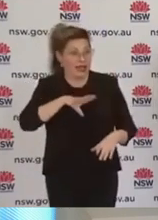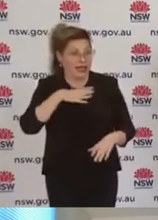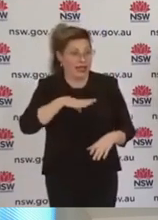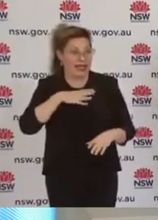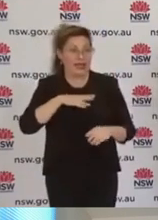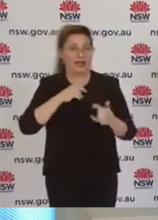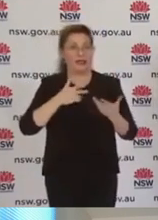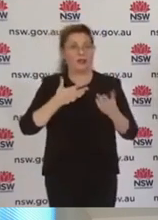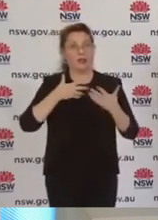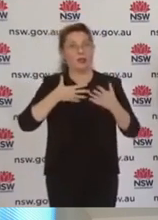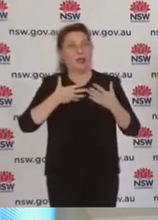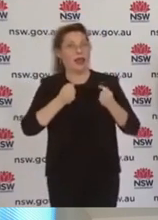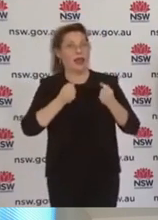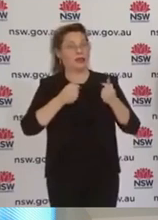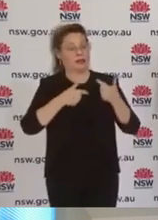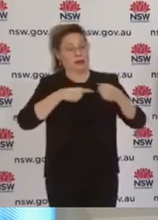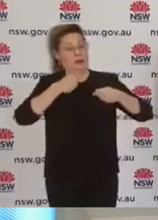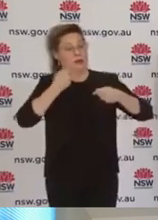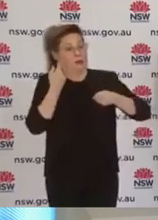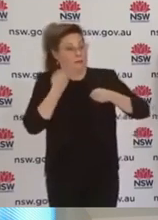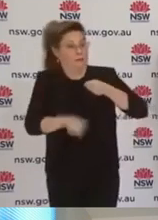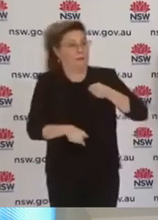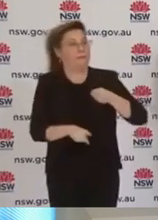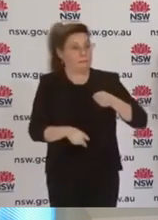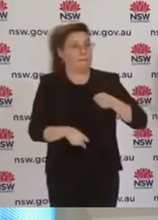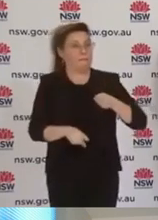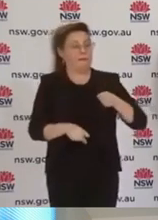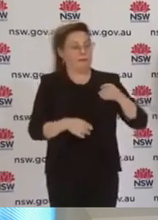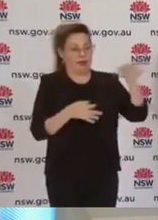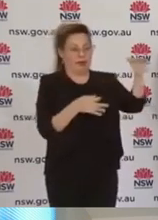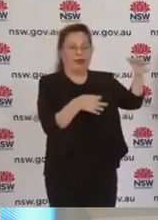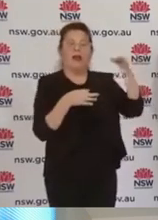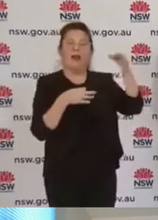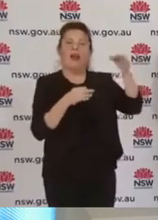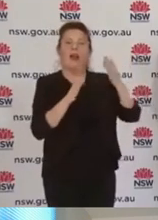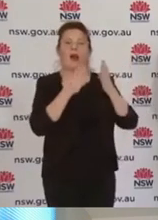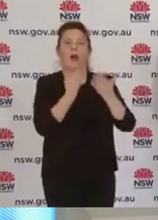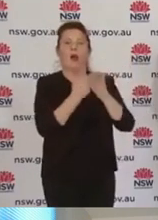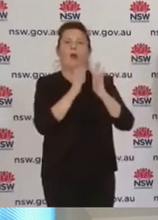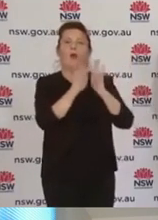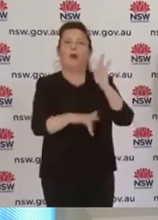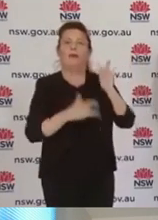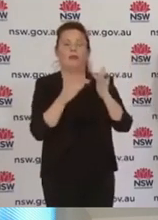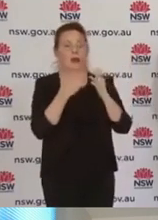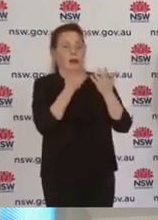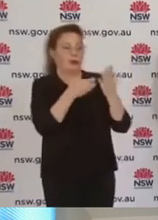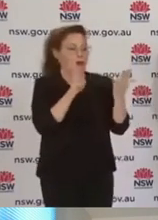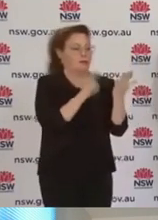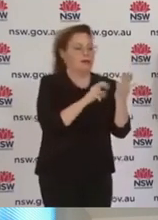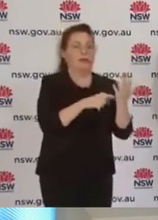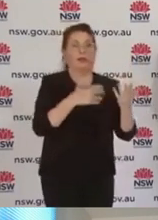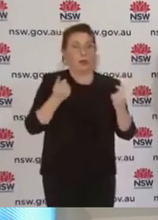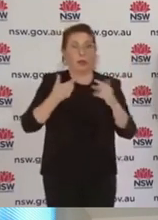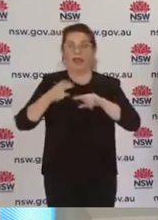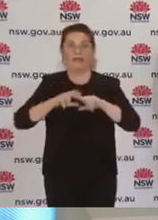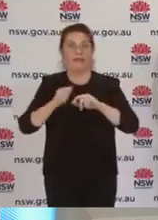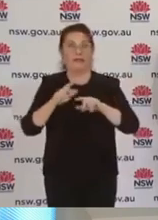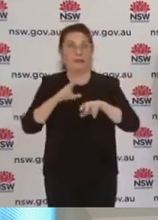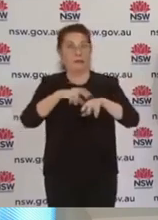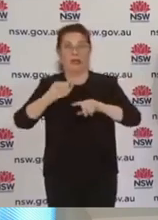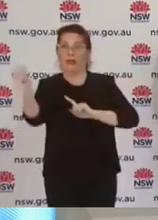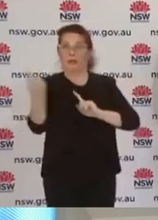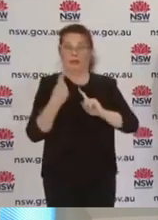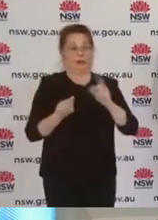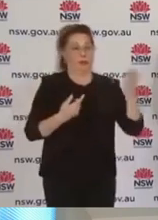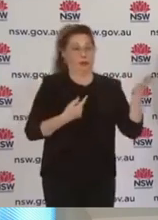place midnight Friday next week. I think it's important that those people who have been getting around the